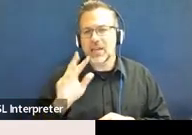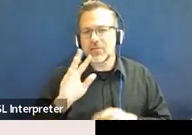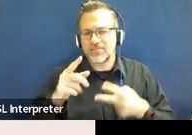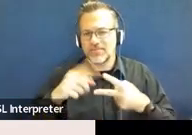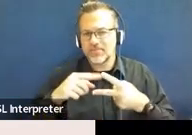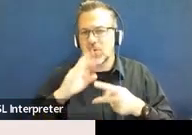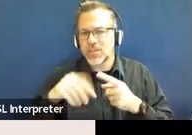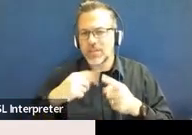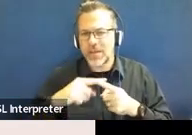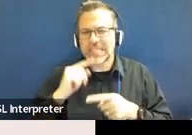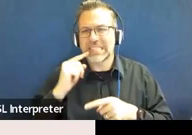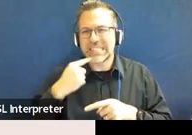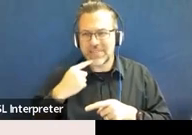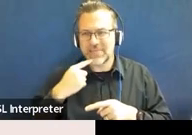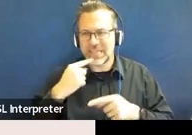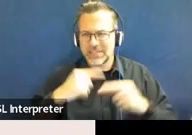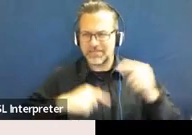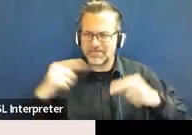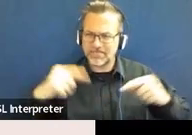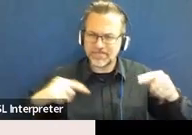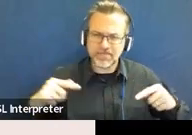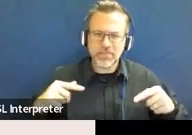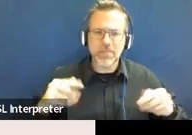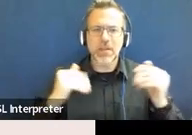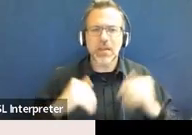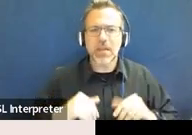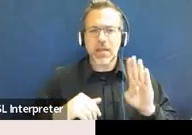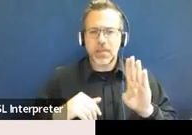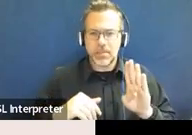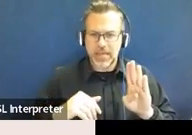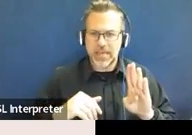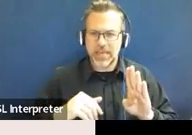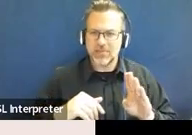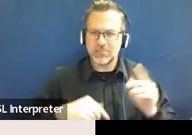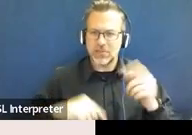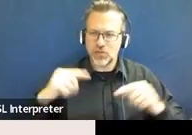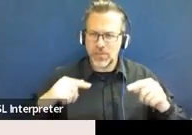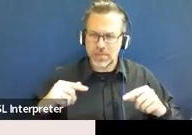4B looks at significant discrepancy by race and ethnicity.